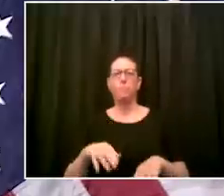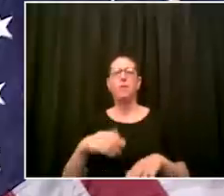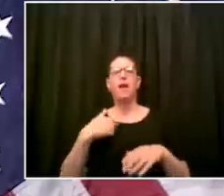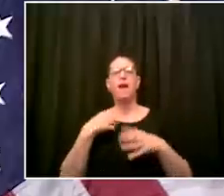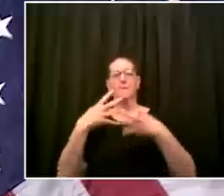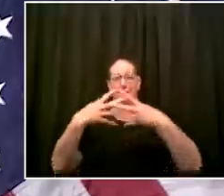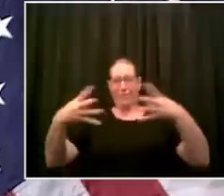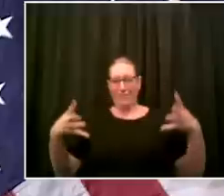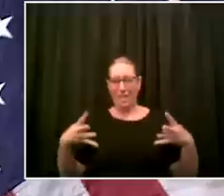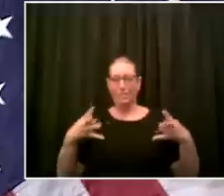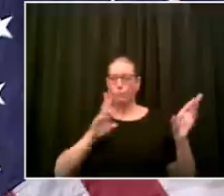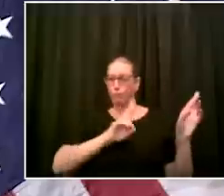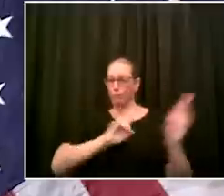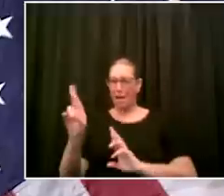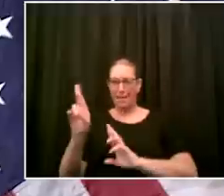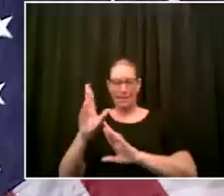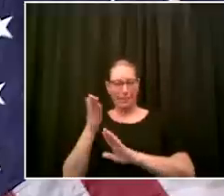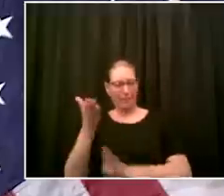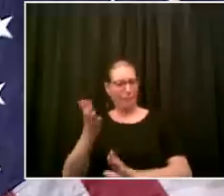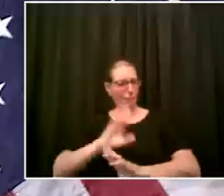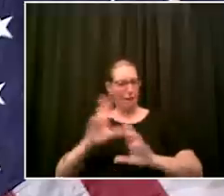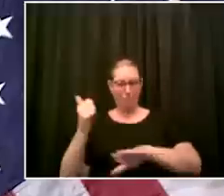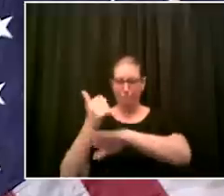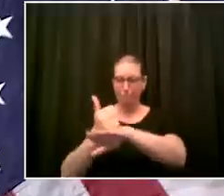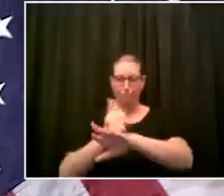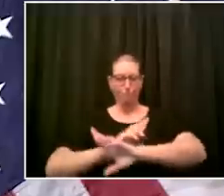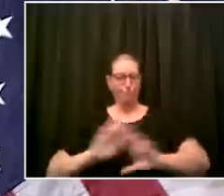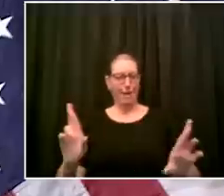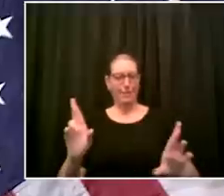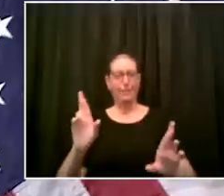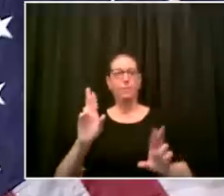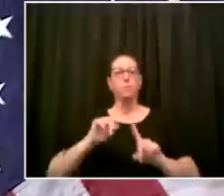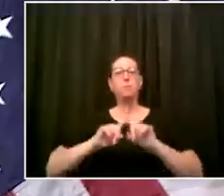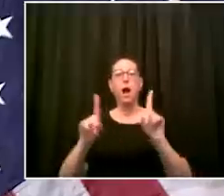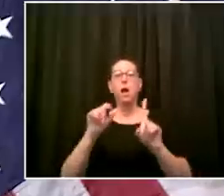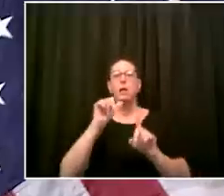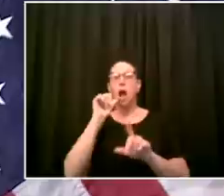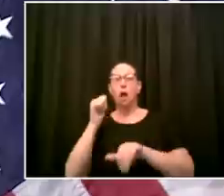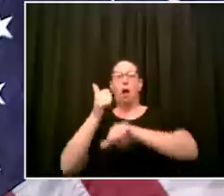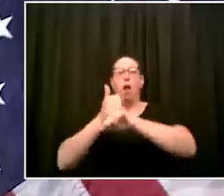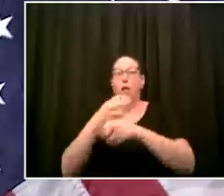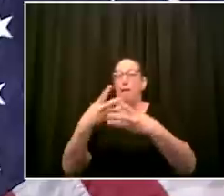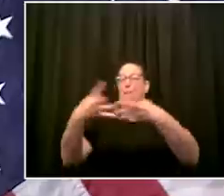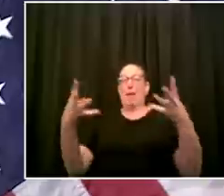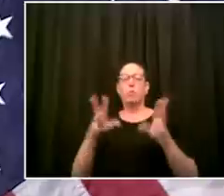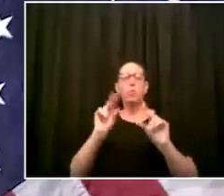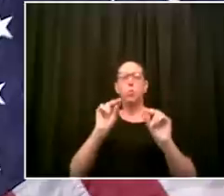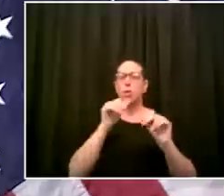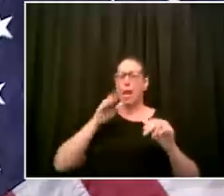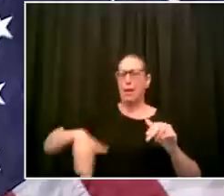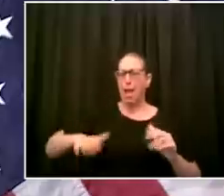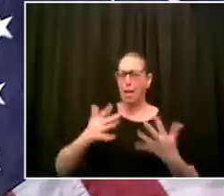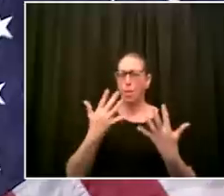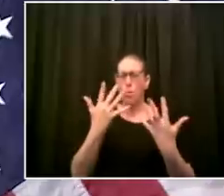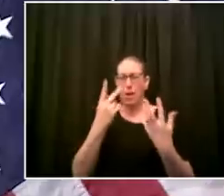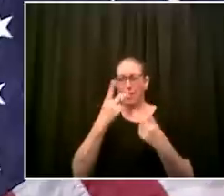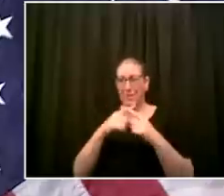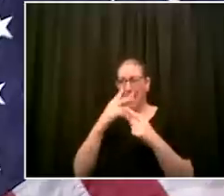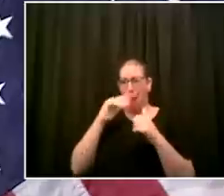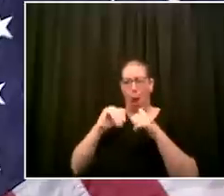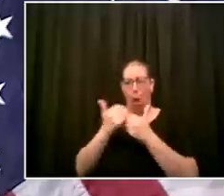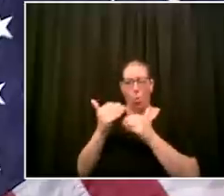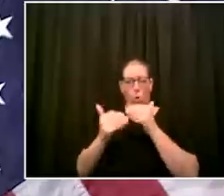when you put up the fencing you're talking about cutting off access uh to the sand across the board